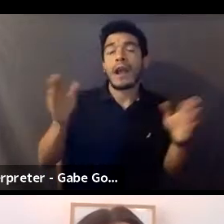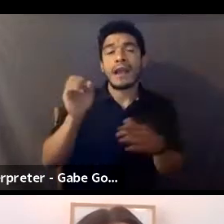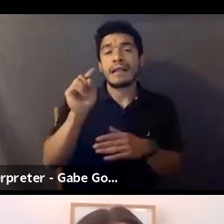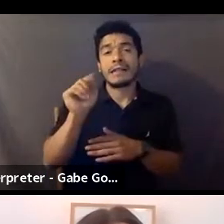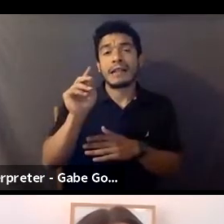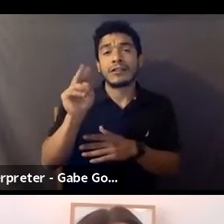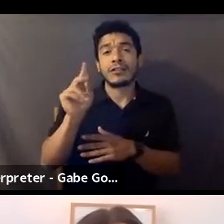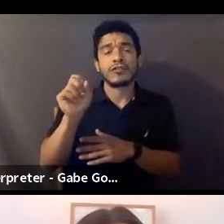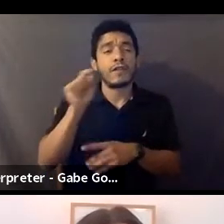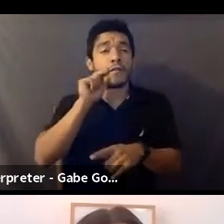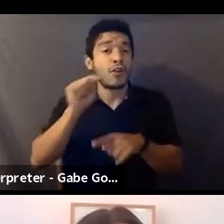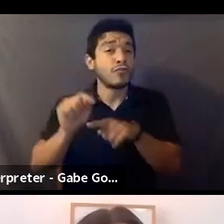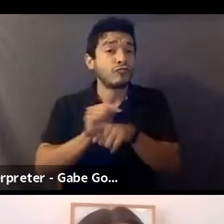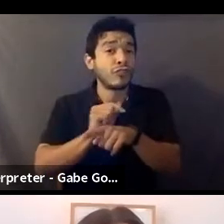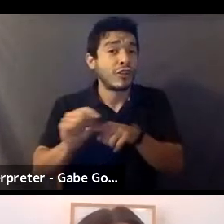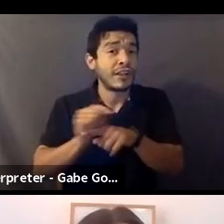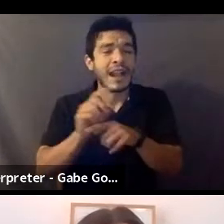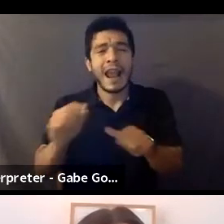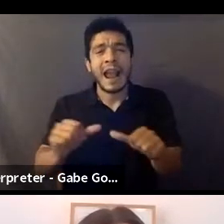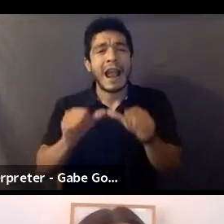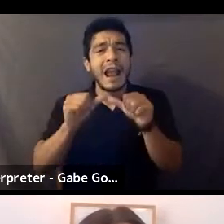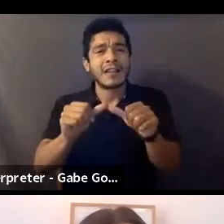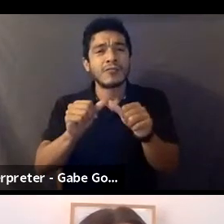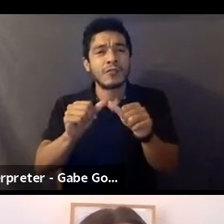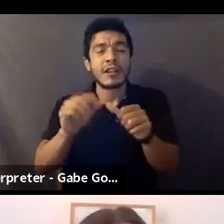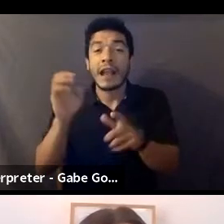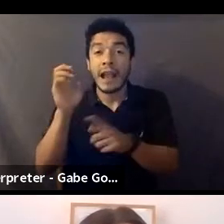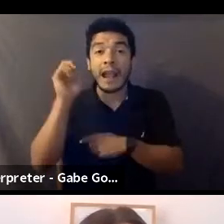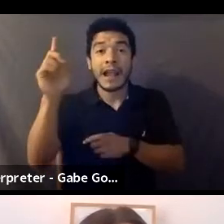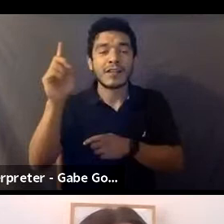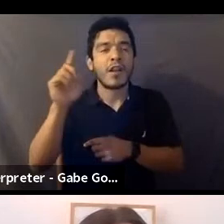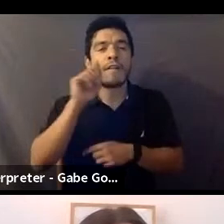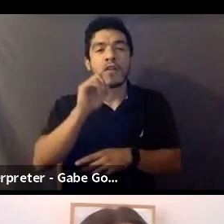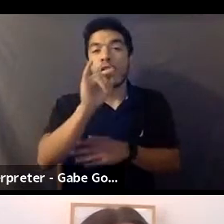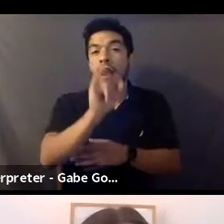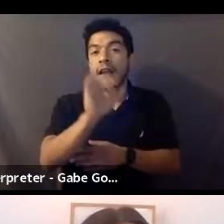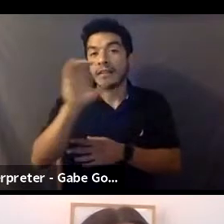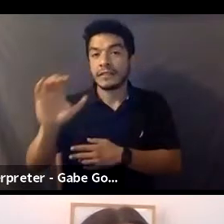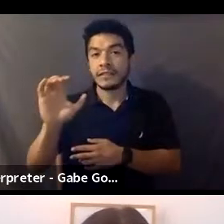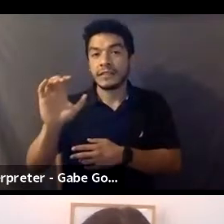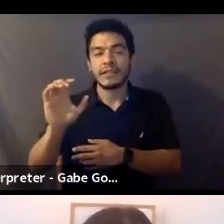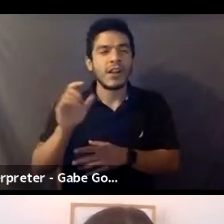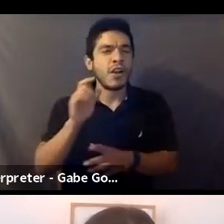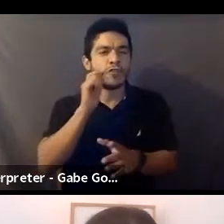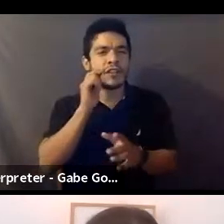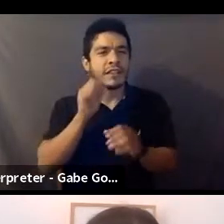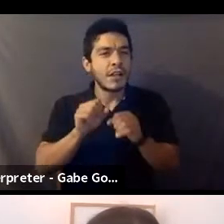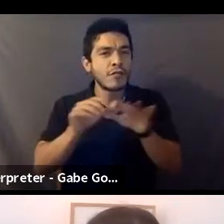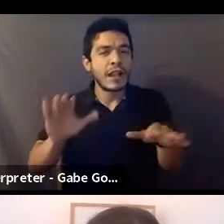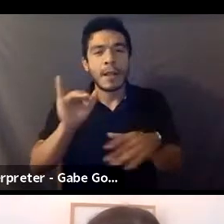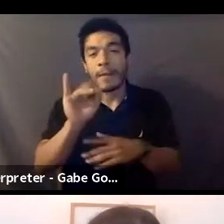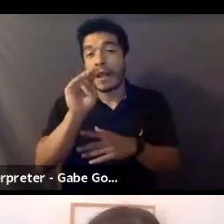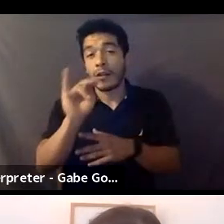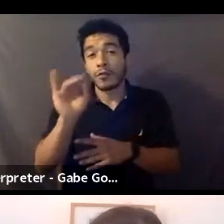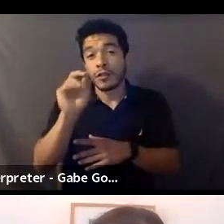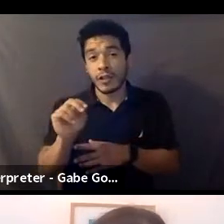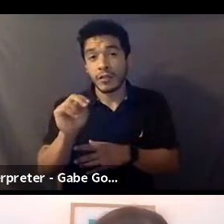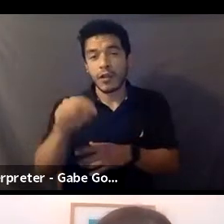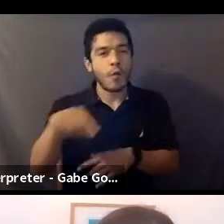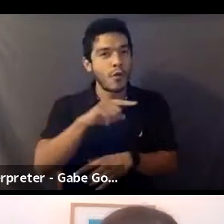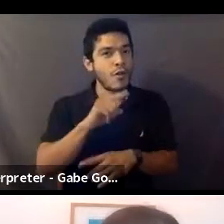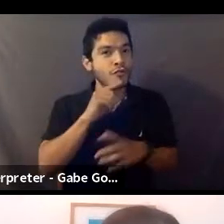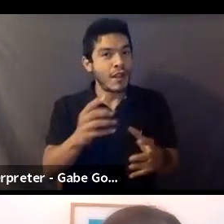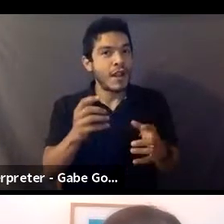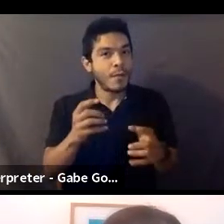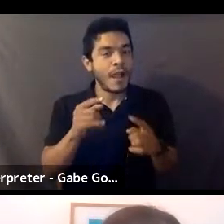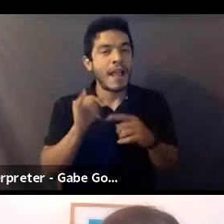and continuing education and intimacy coordinators recently released by the union. We really want